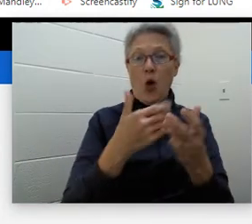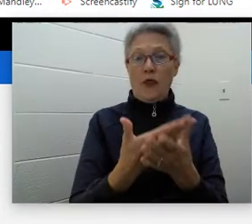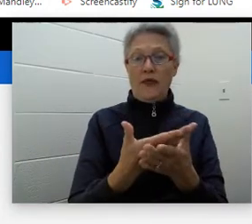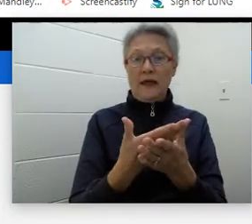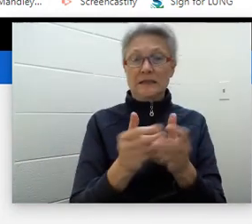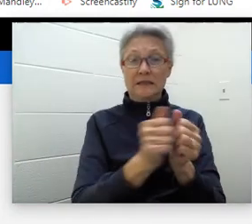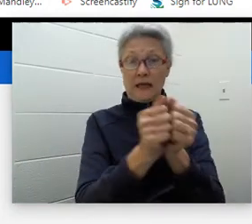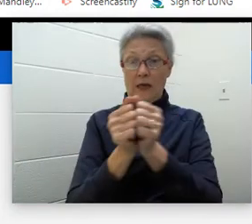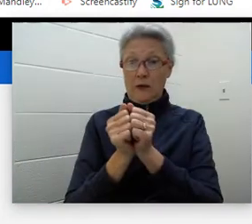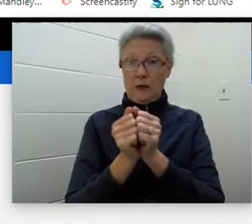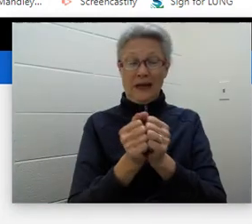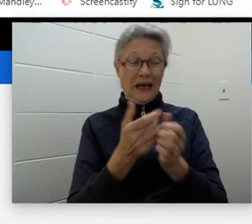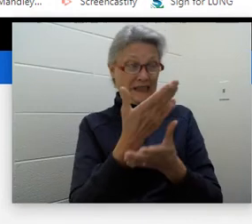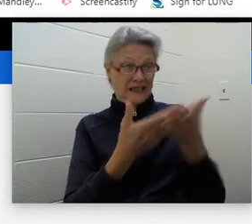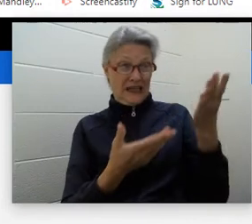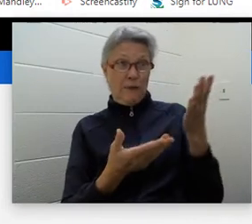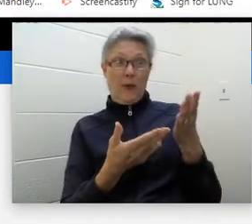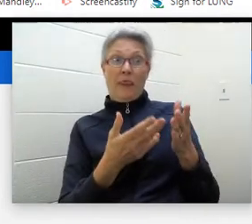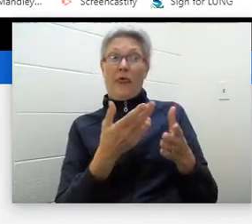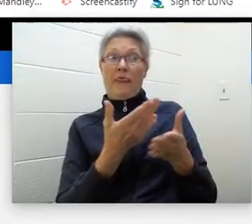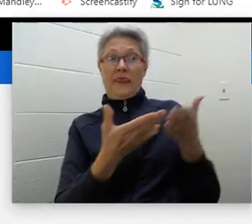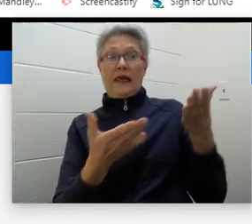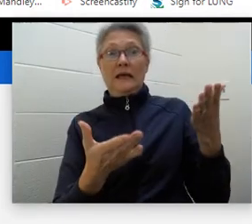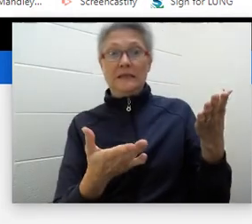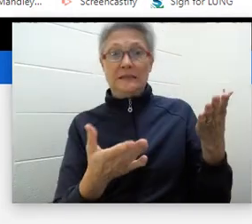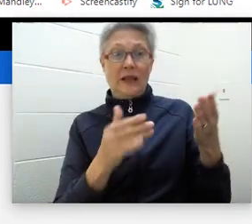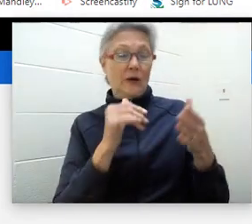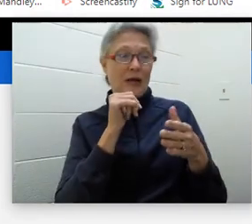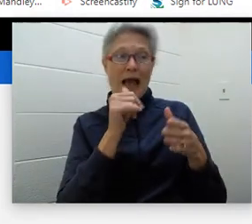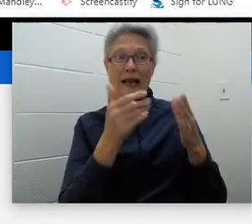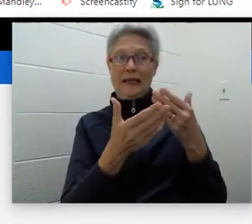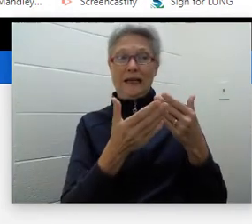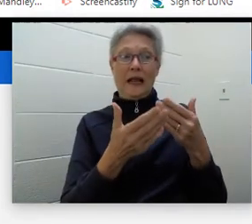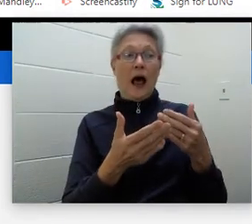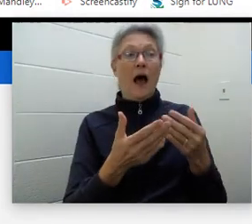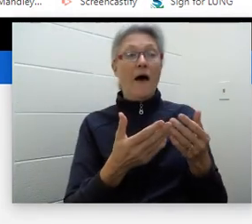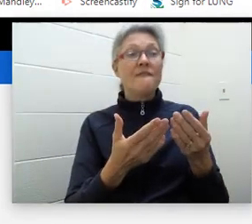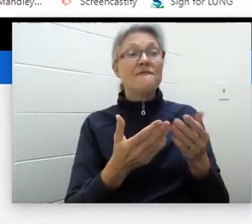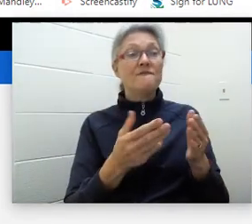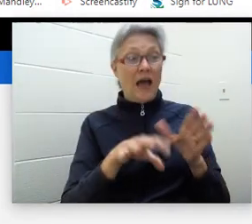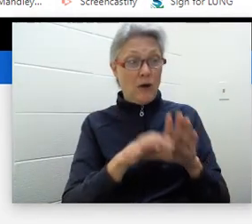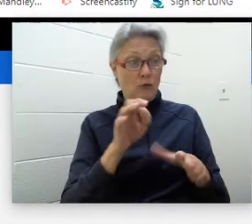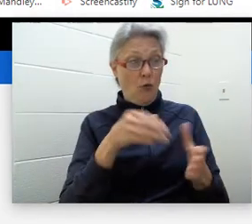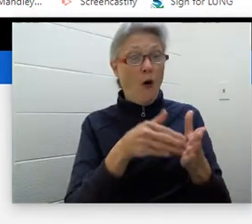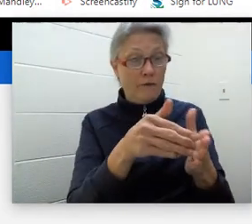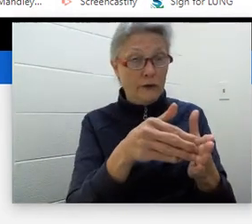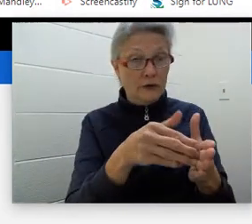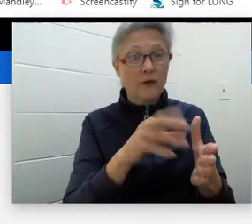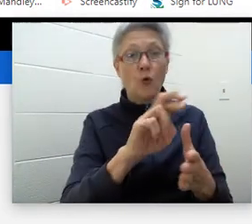Some of the rare items on display at the museum are not things we need, but we might want.